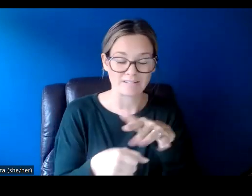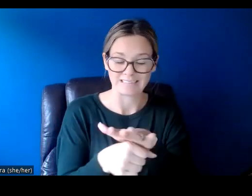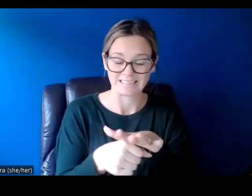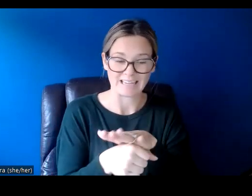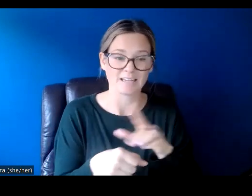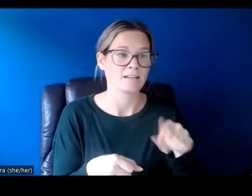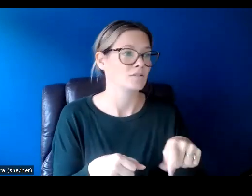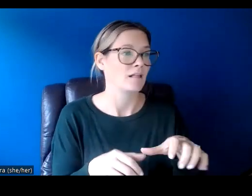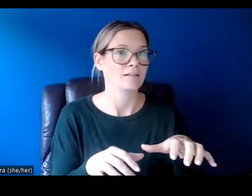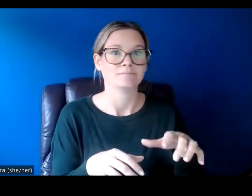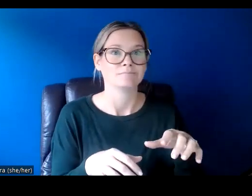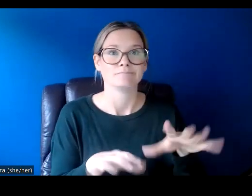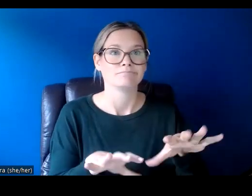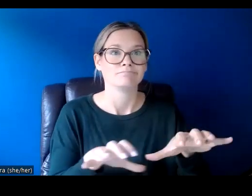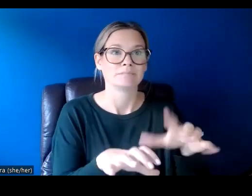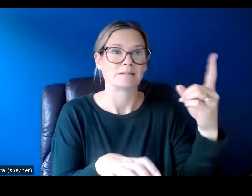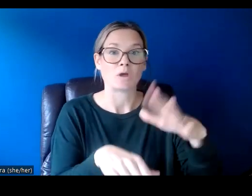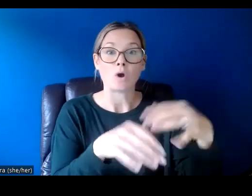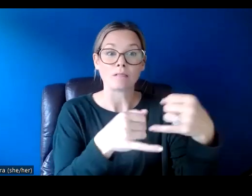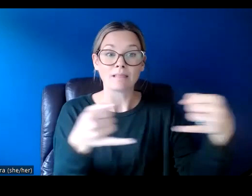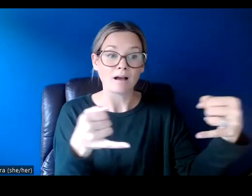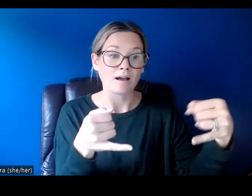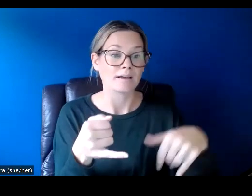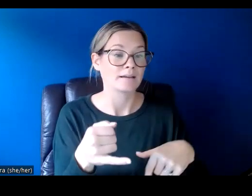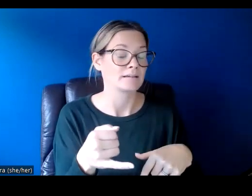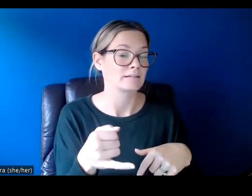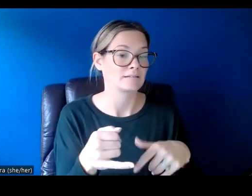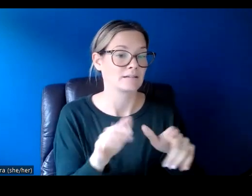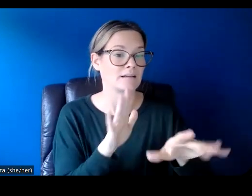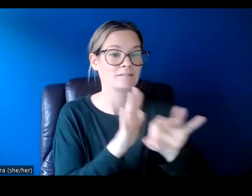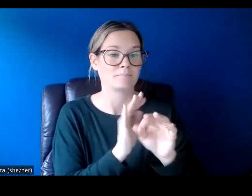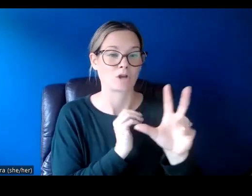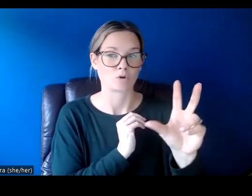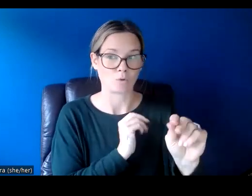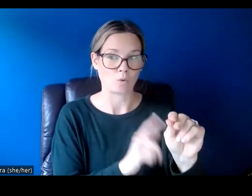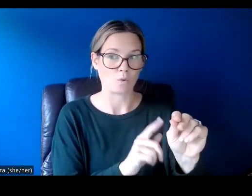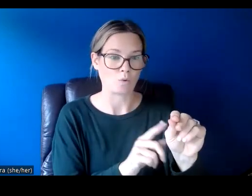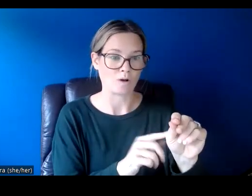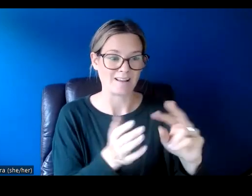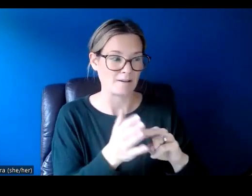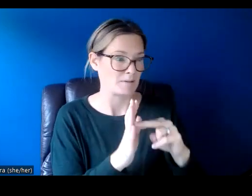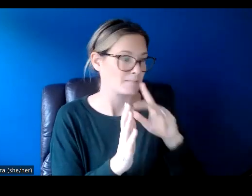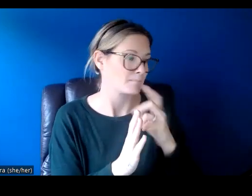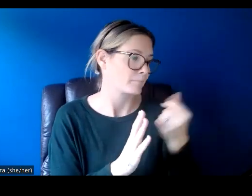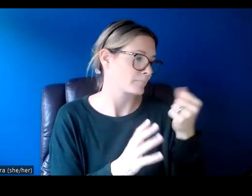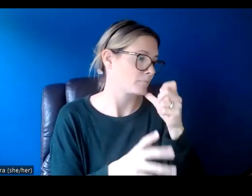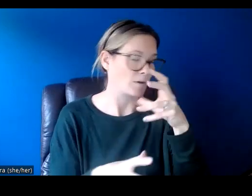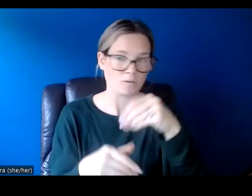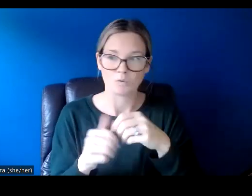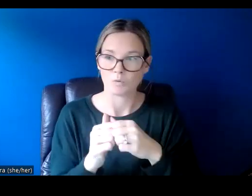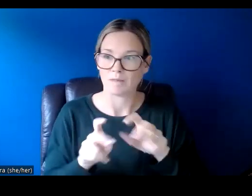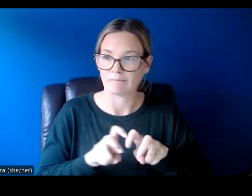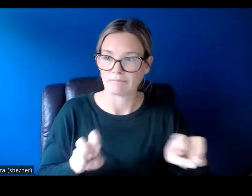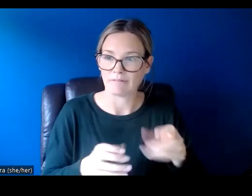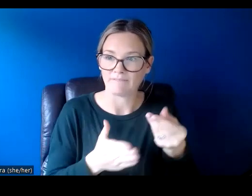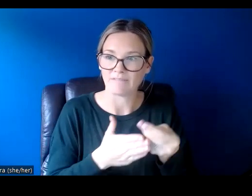doing something that takes place completely online, you can click no. It doesn't disclude you from funding.